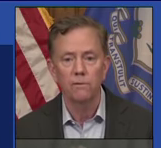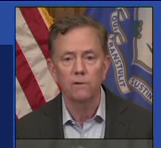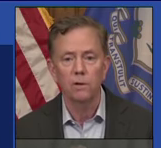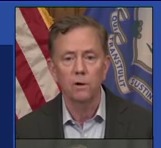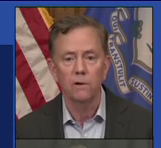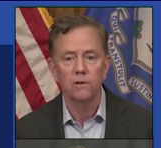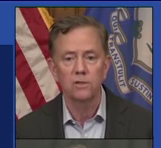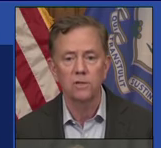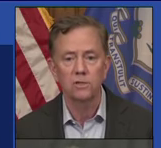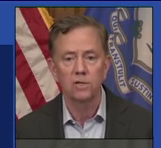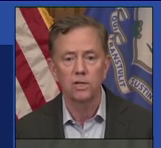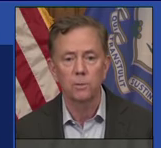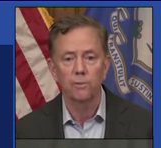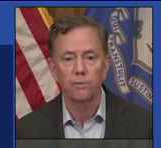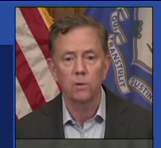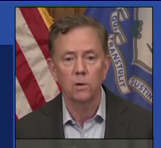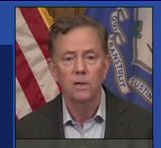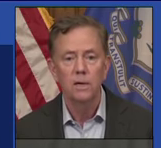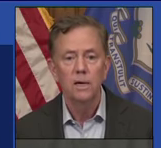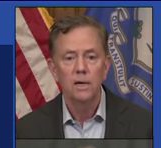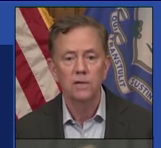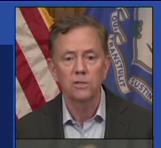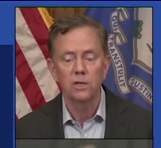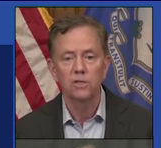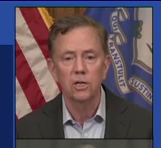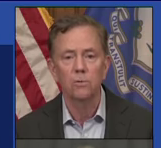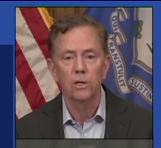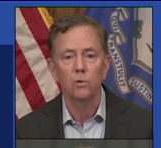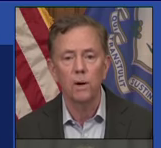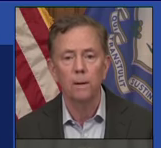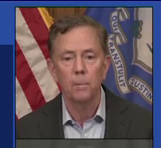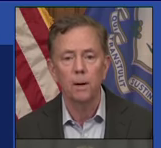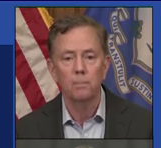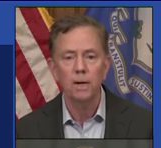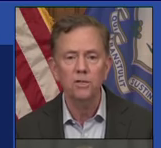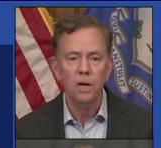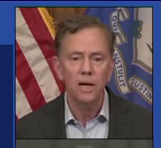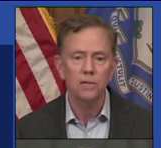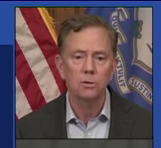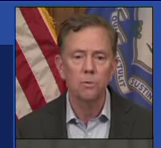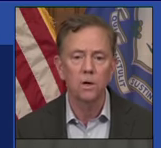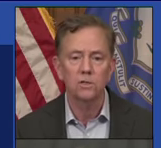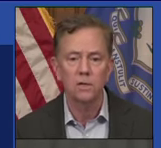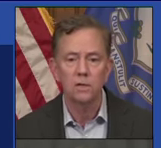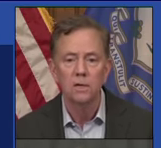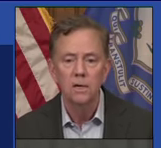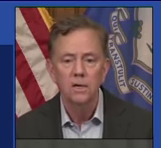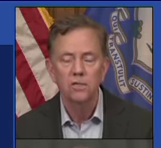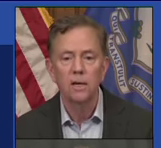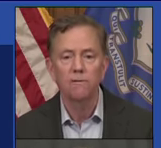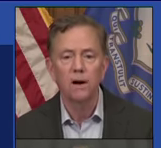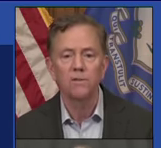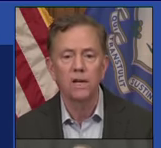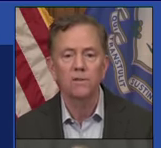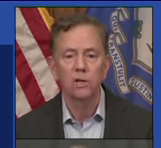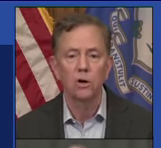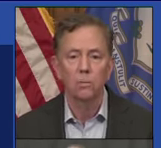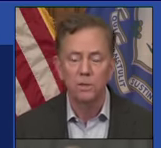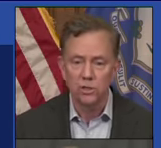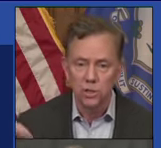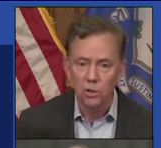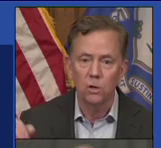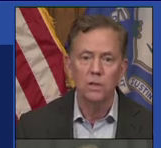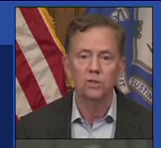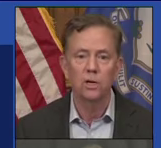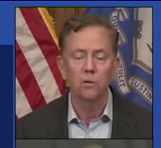you'll see Hartford. And Hartford, as I suggested before, is continuing to ramp up. Not as high as it was, say, five days ago,